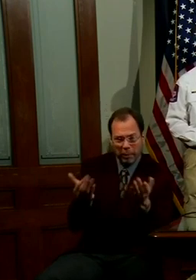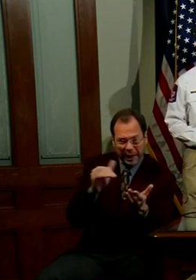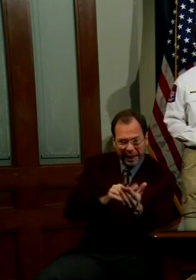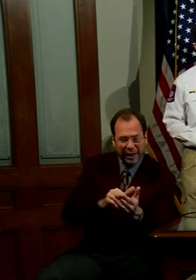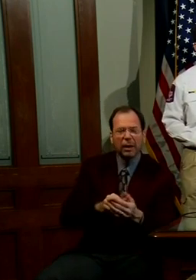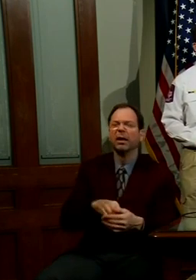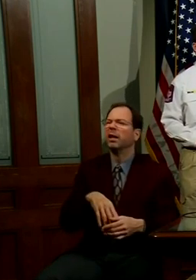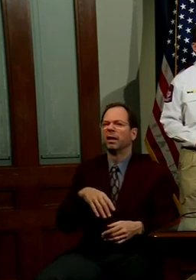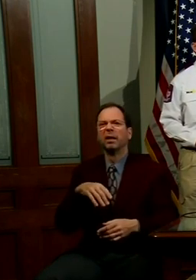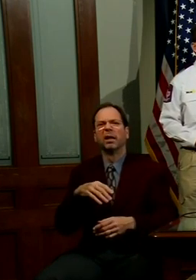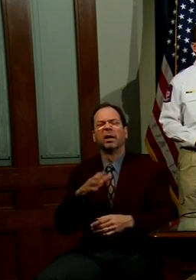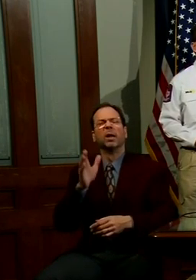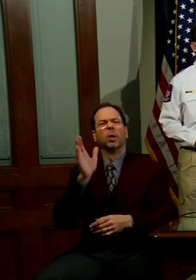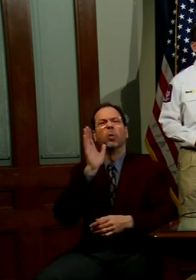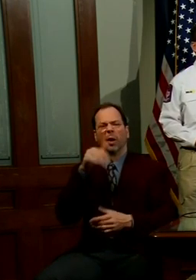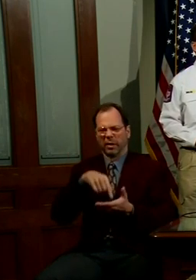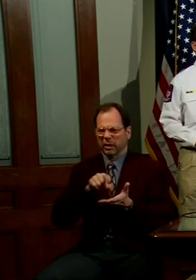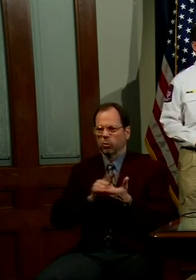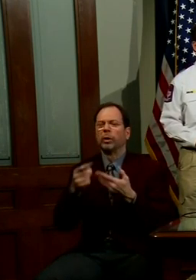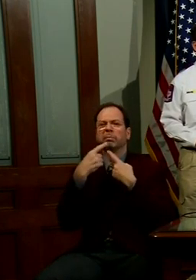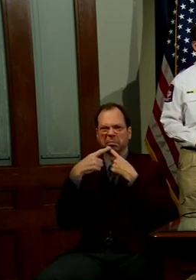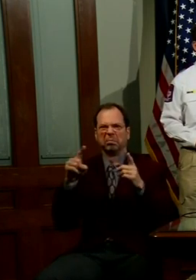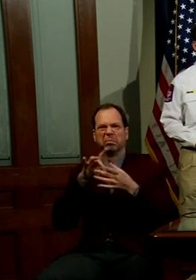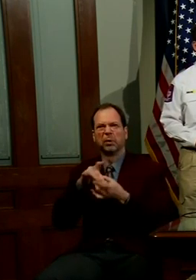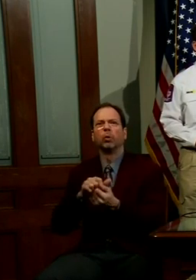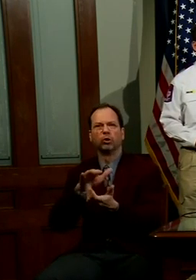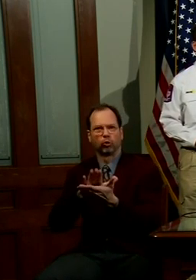Sure. And you should expect an announcement on that this week. No.